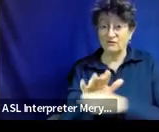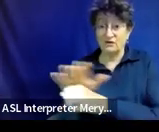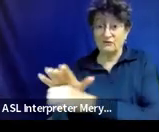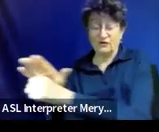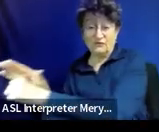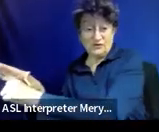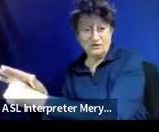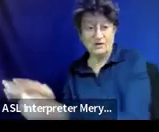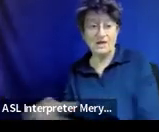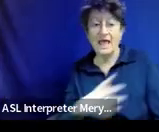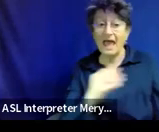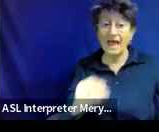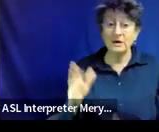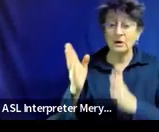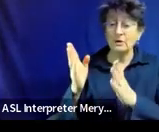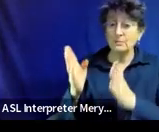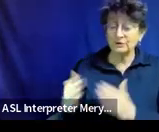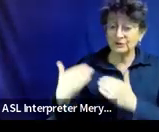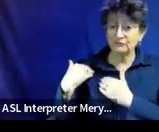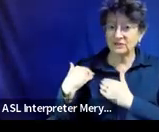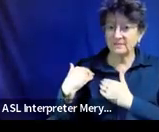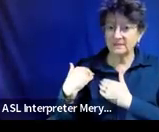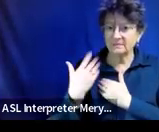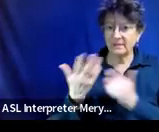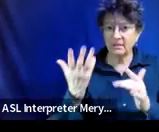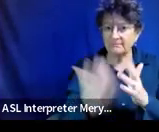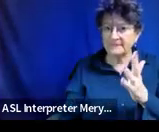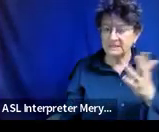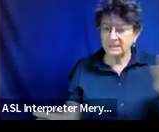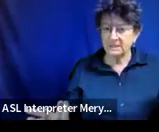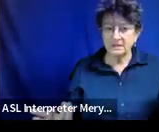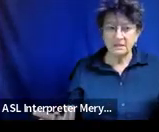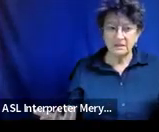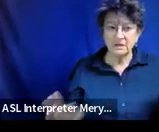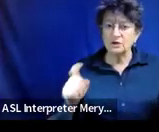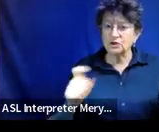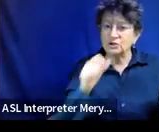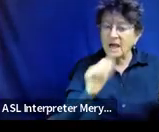responsible. Yep. Exactly. Shouldn't be an ed tech.